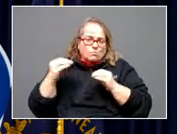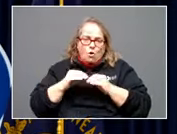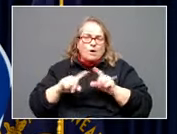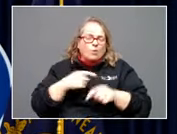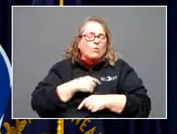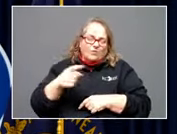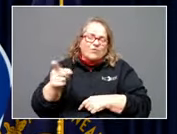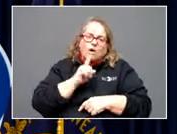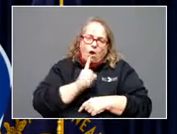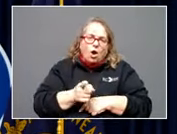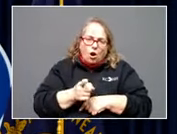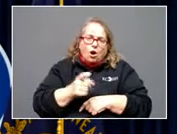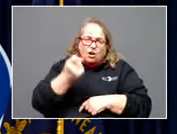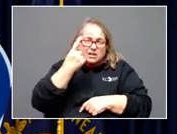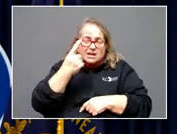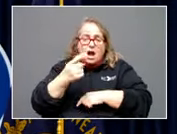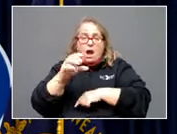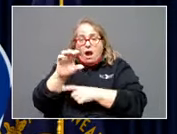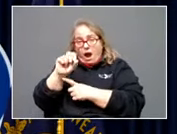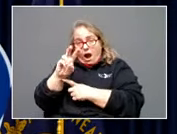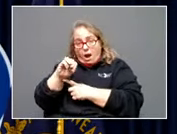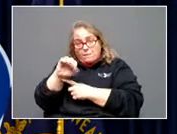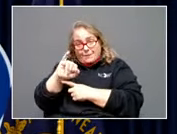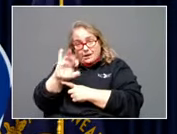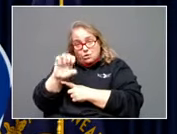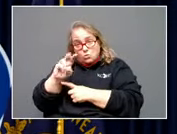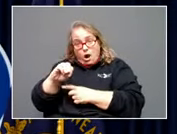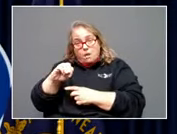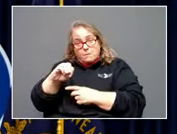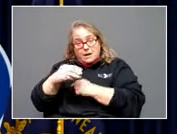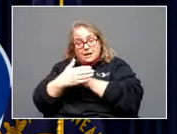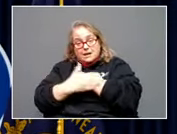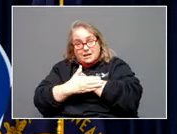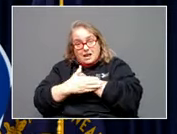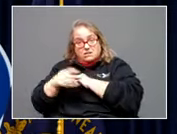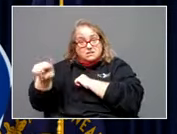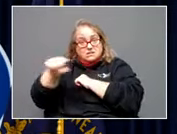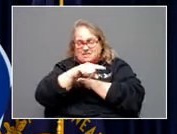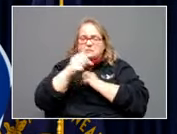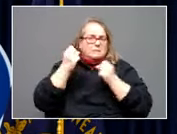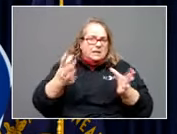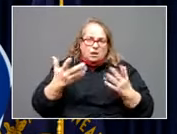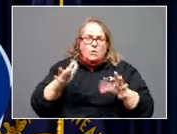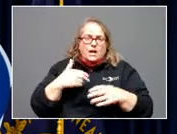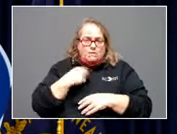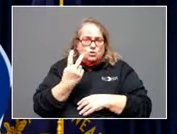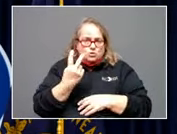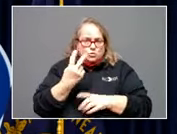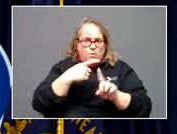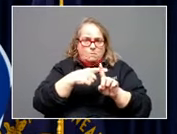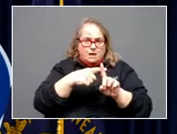probably in every county by now. We've had at least two positives for COVID in